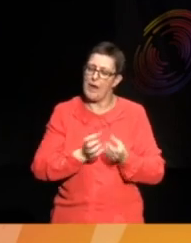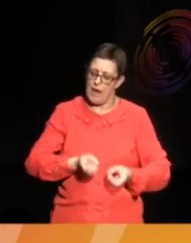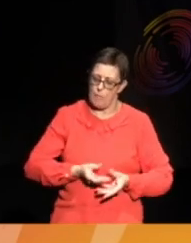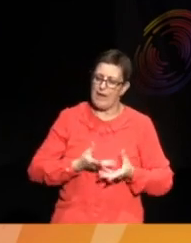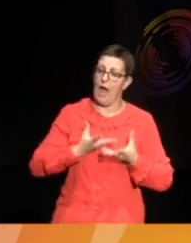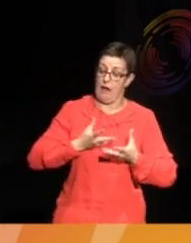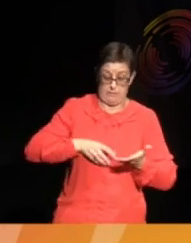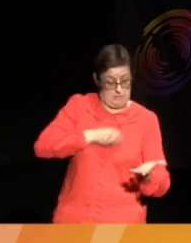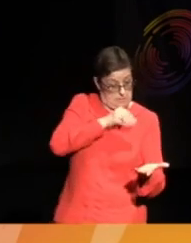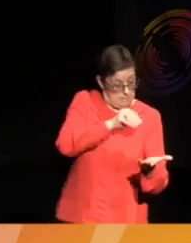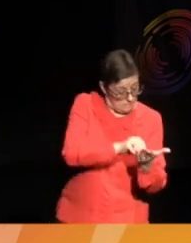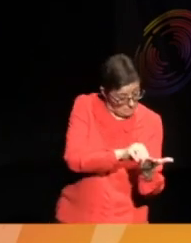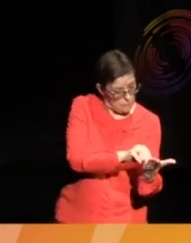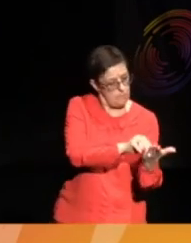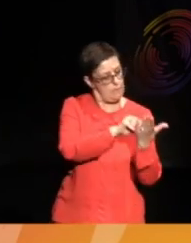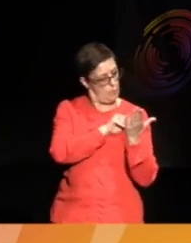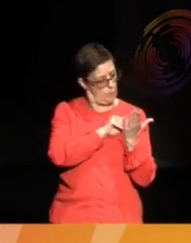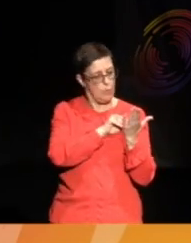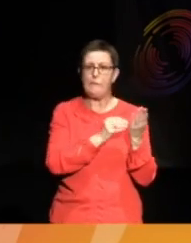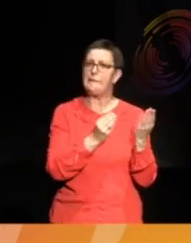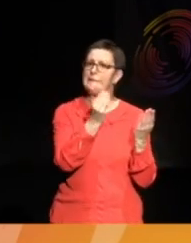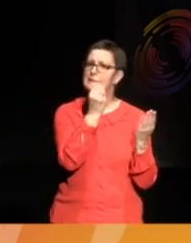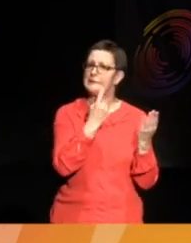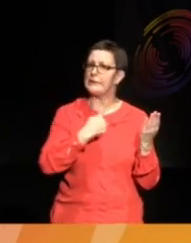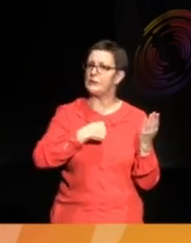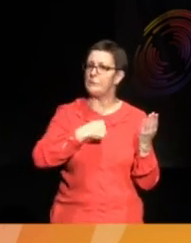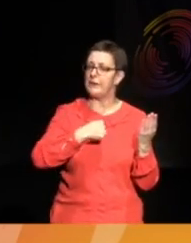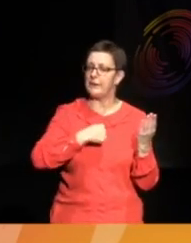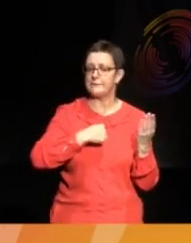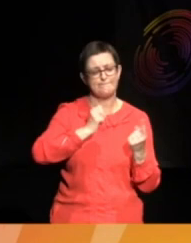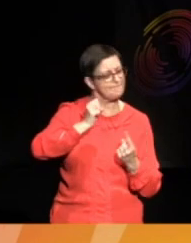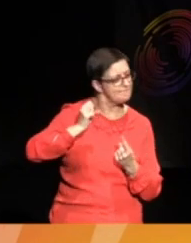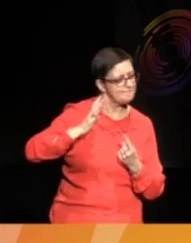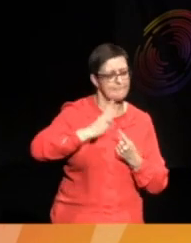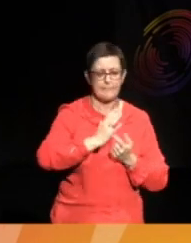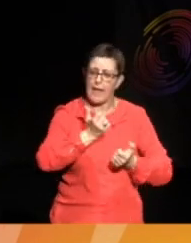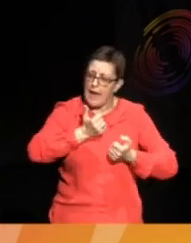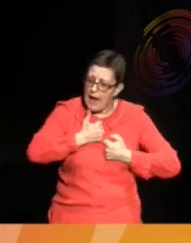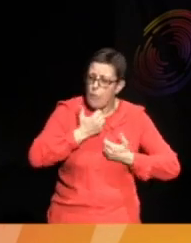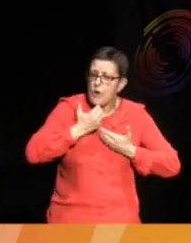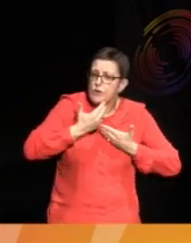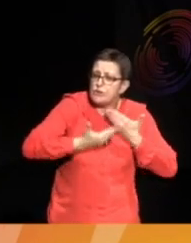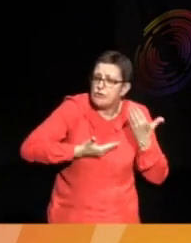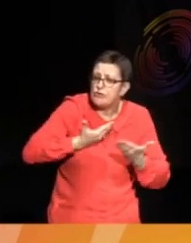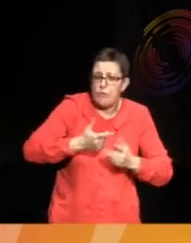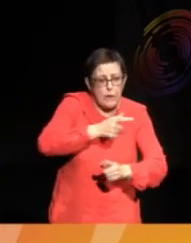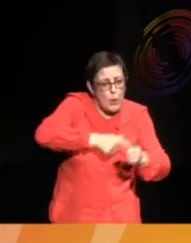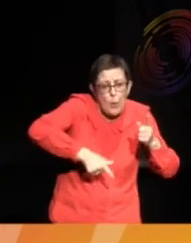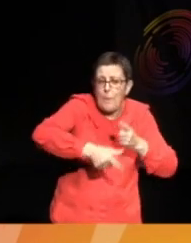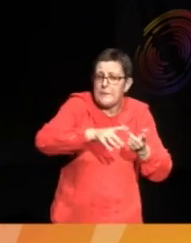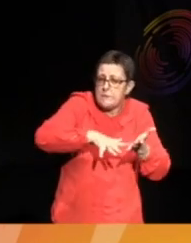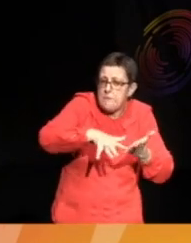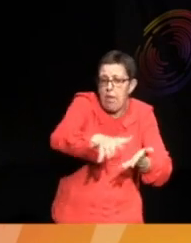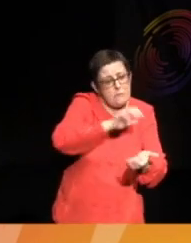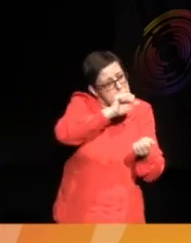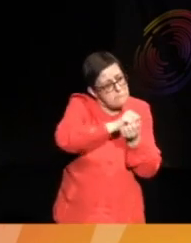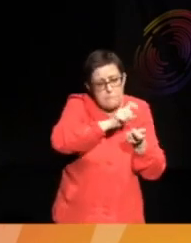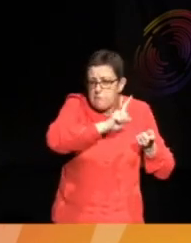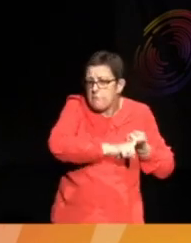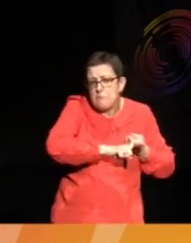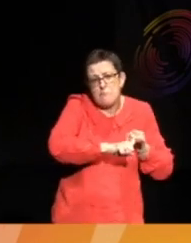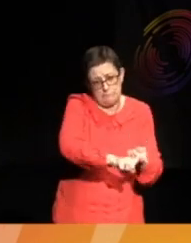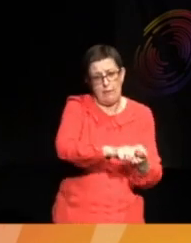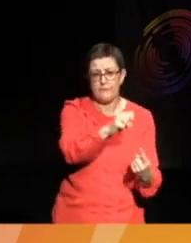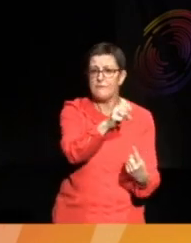mean, I think it's vital that we preserve our narratives, that we own our narratives. And it's vital for a lot of reasons,